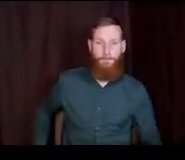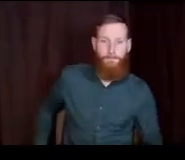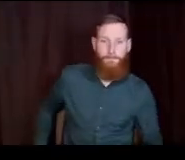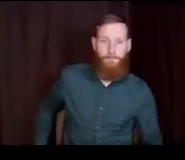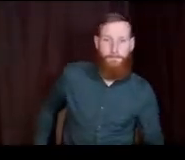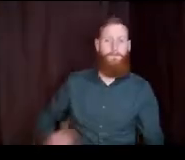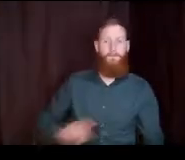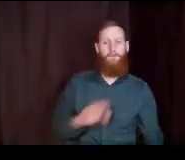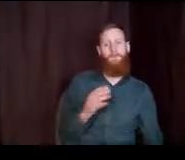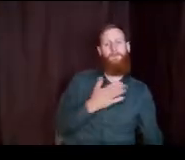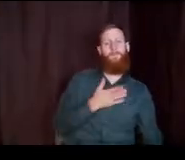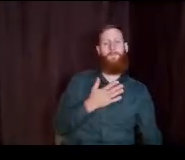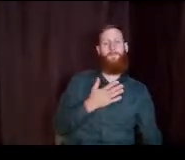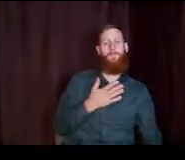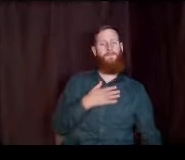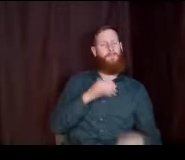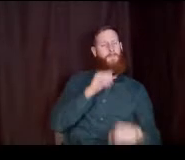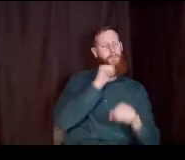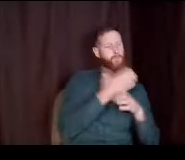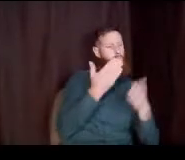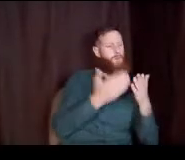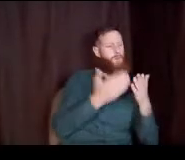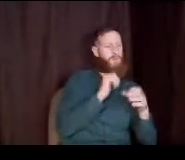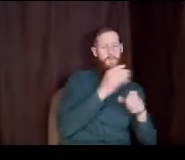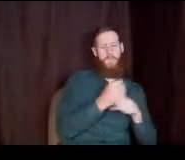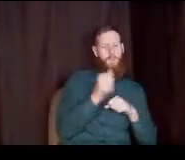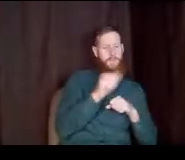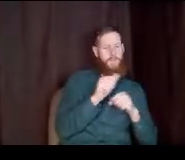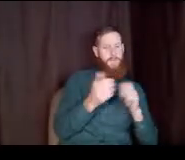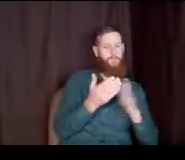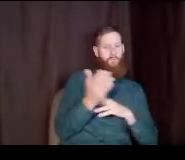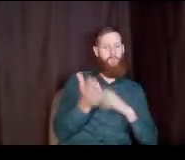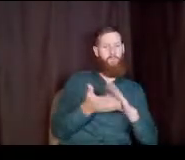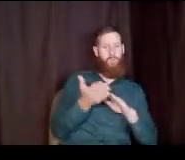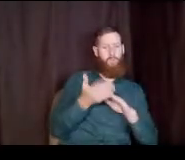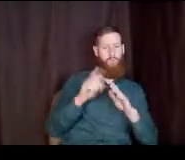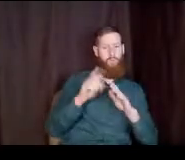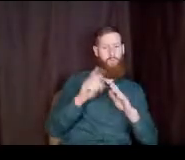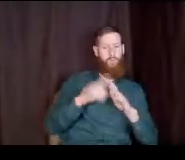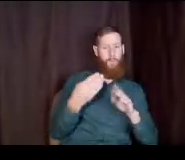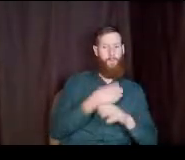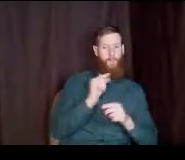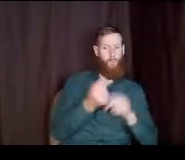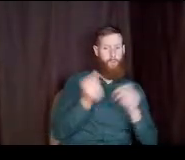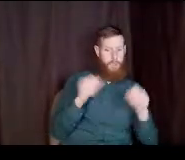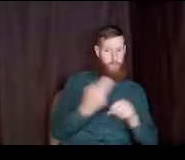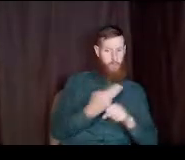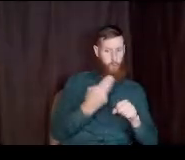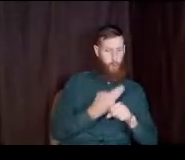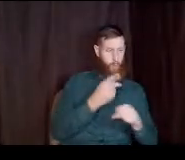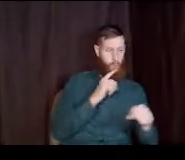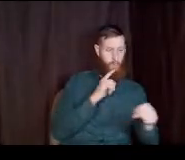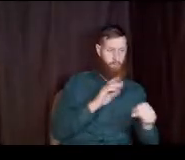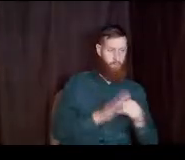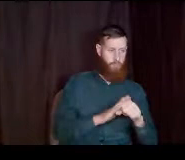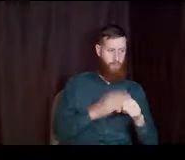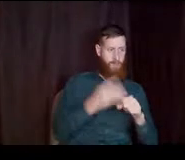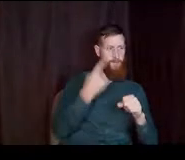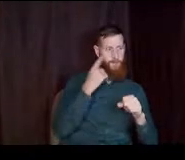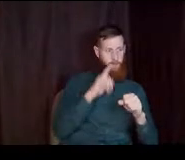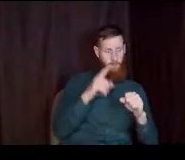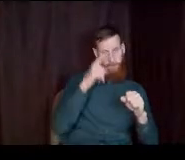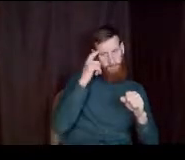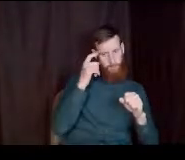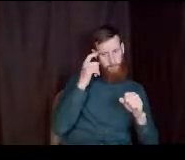My daughter may not obtain her AA through Running Start before she graduates. Can she use Promise for the summer